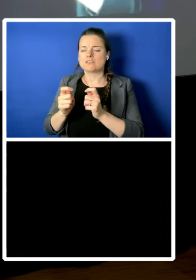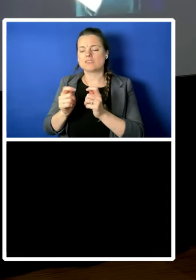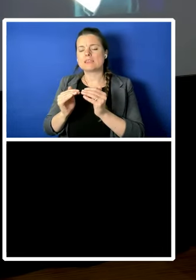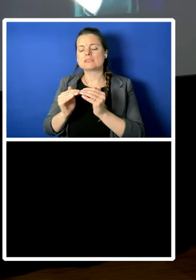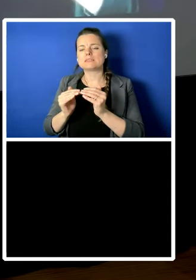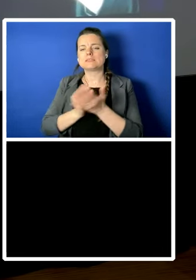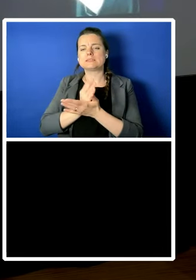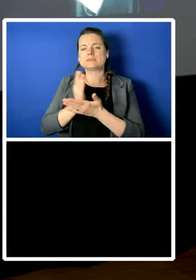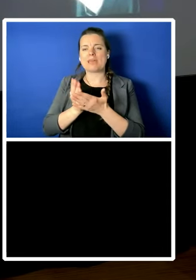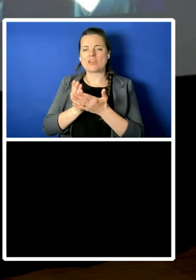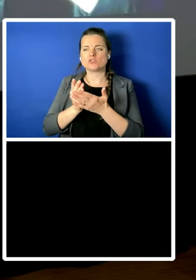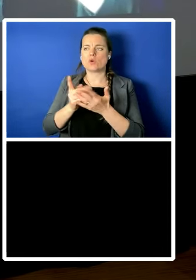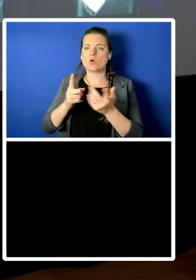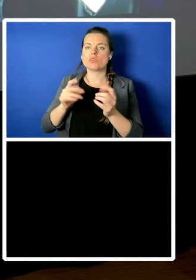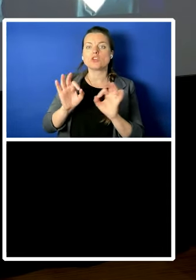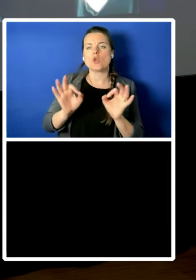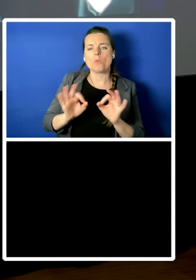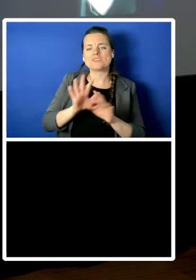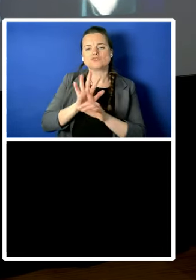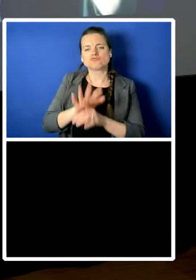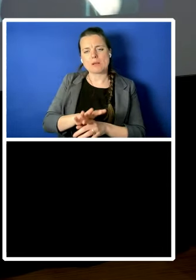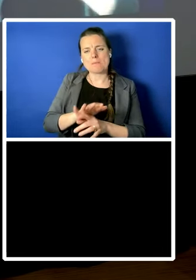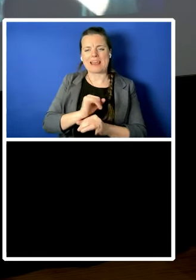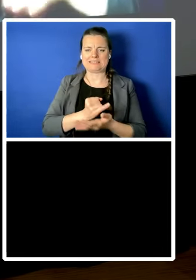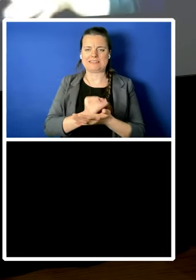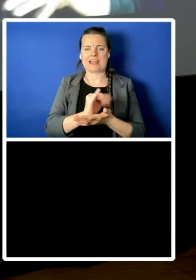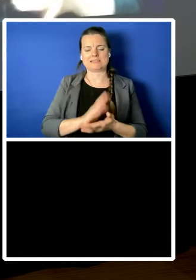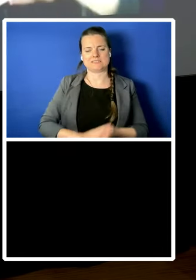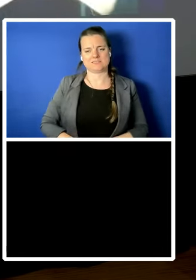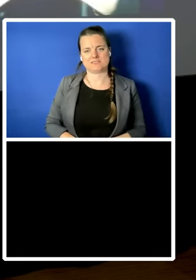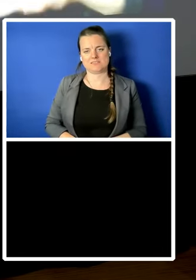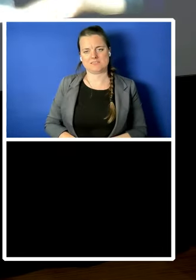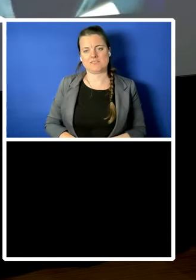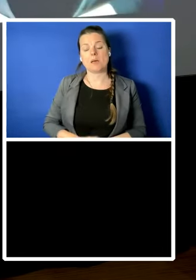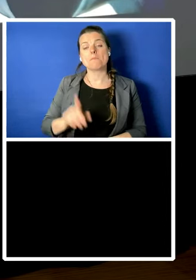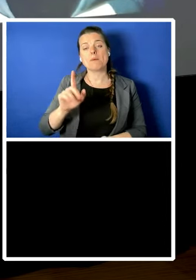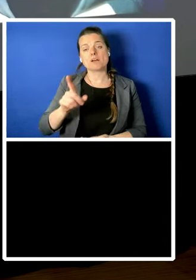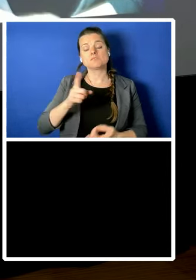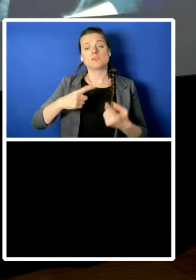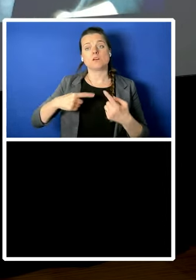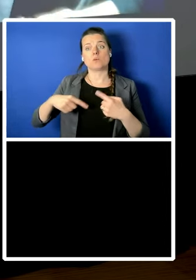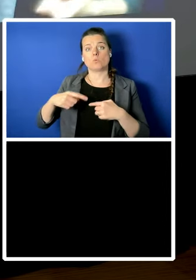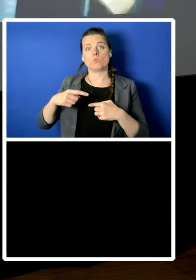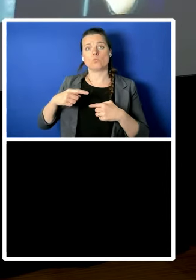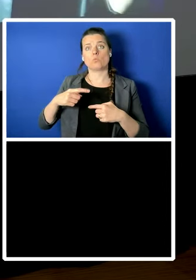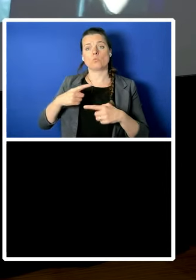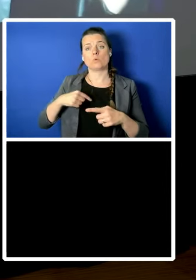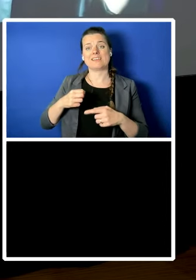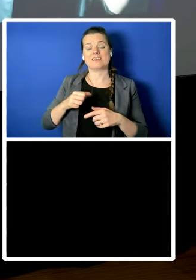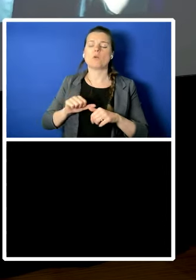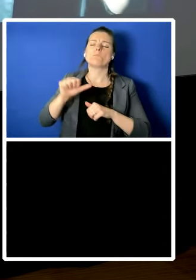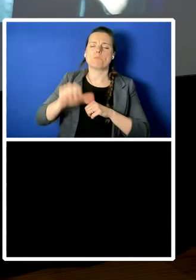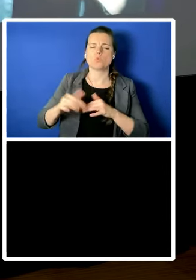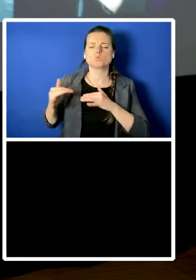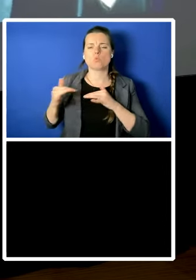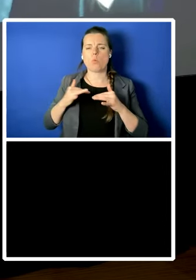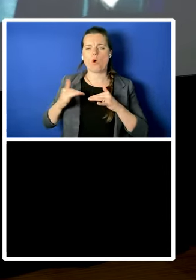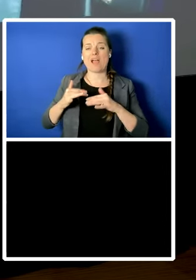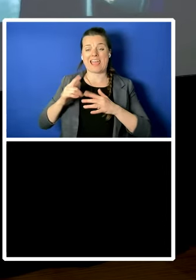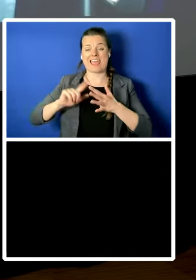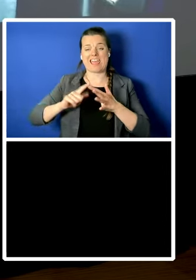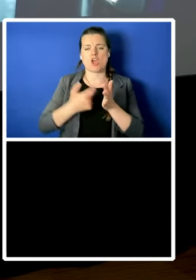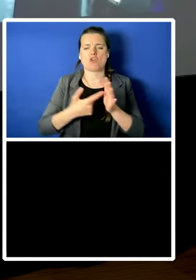and you know and we have in the post-war area era and subsequently